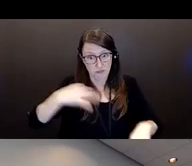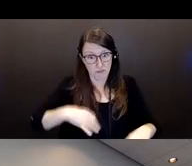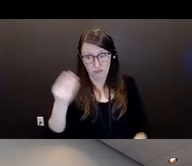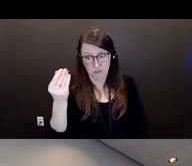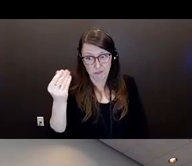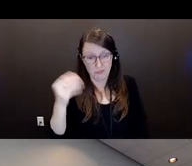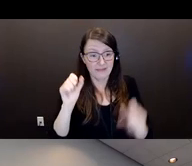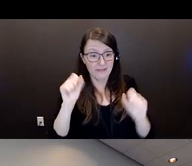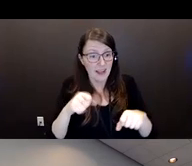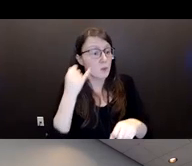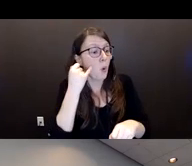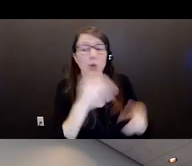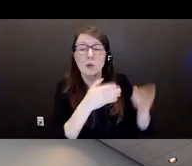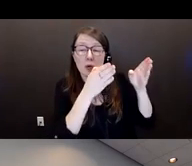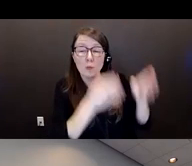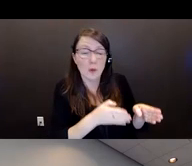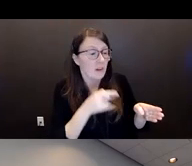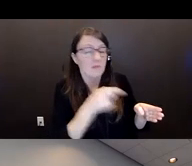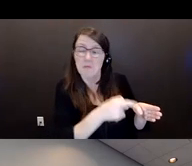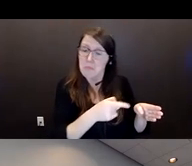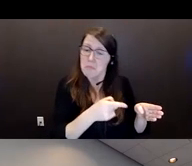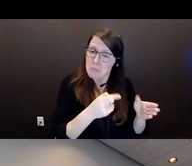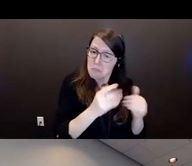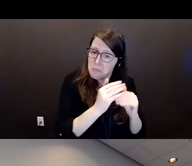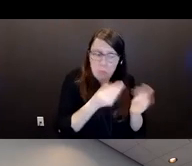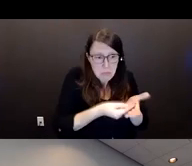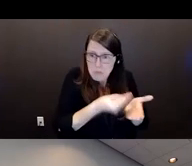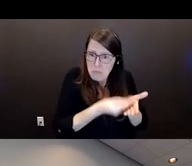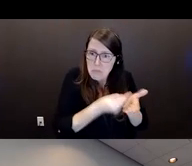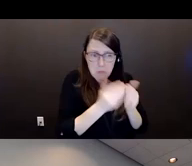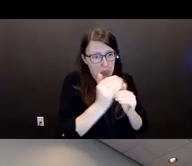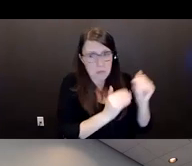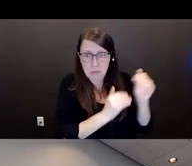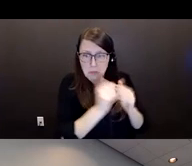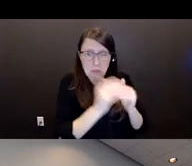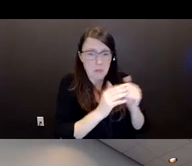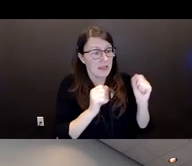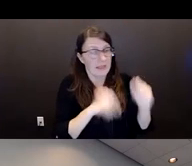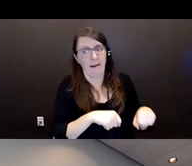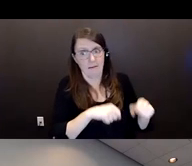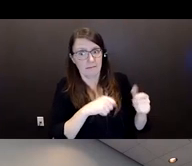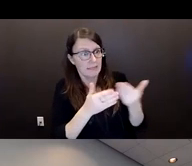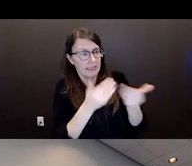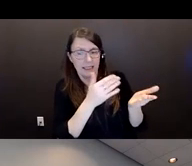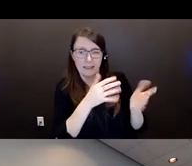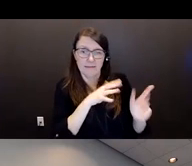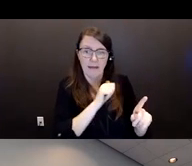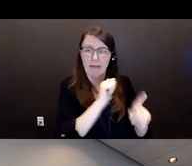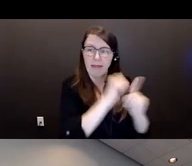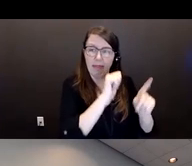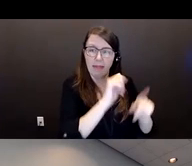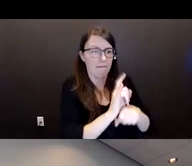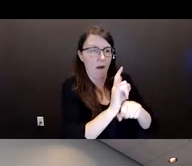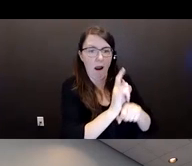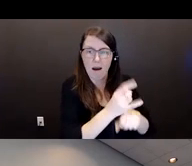is financially more comfortable than traditionally have been in the past as well, that they become even much